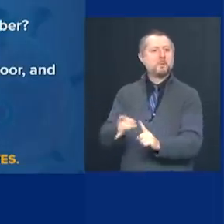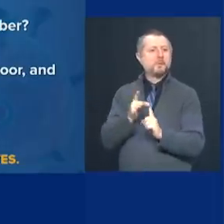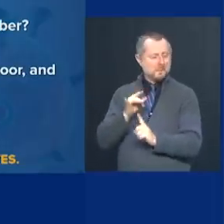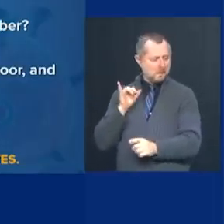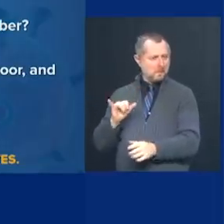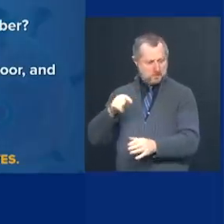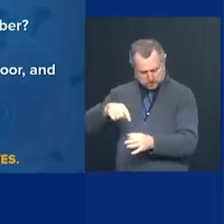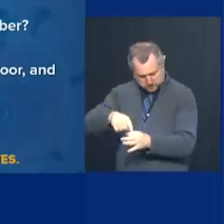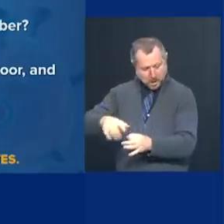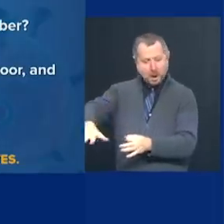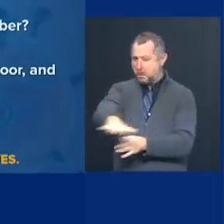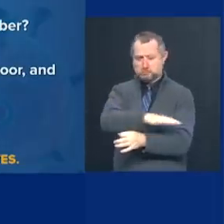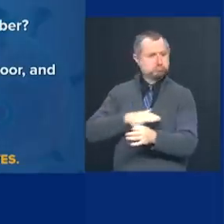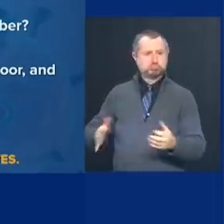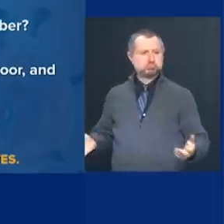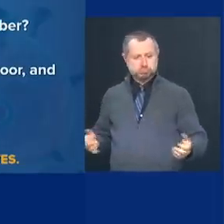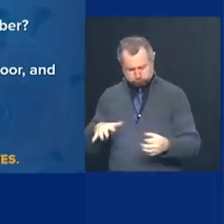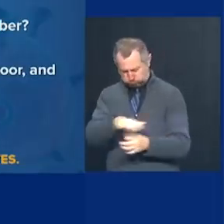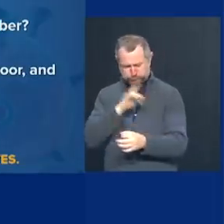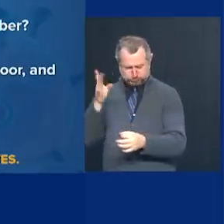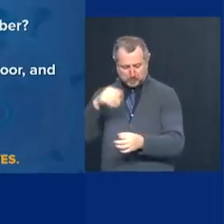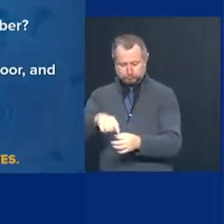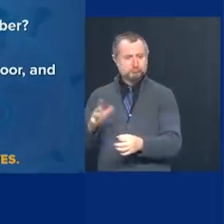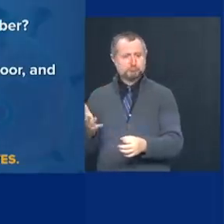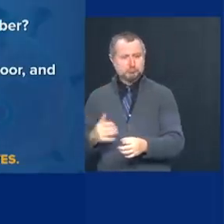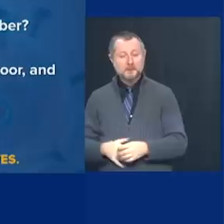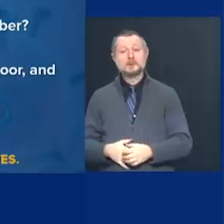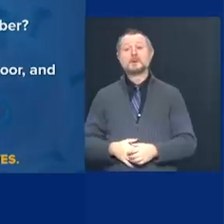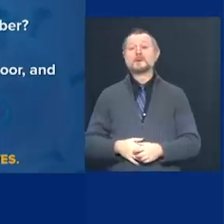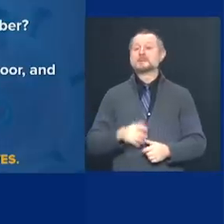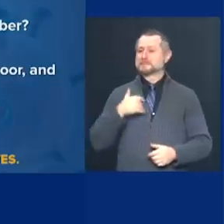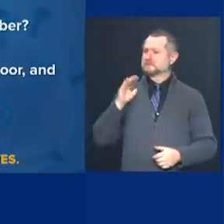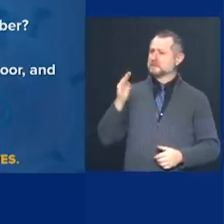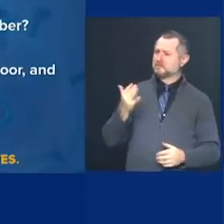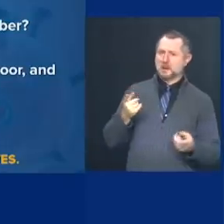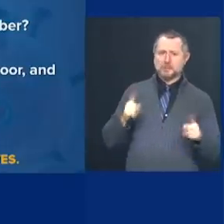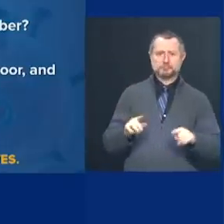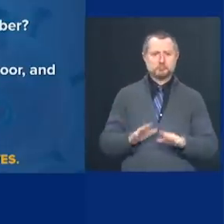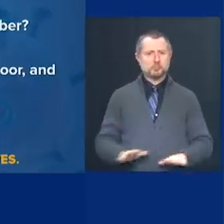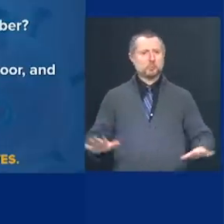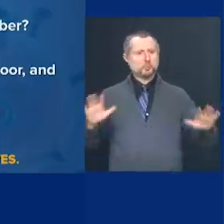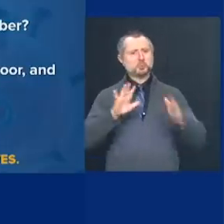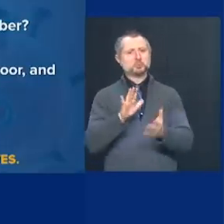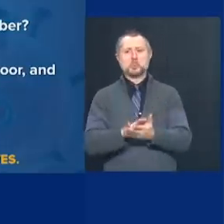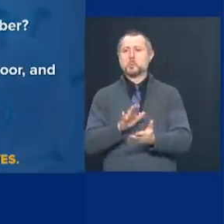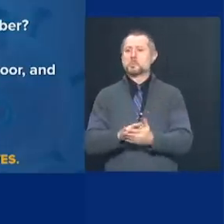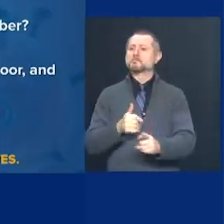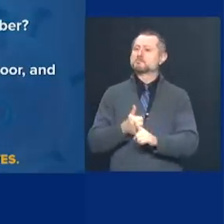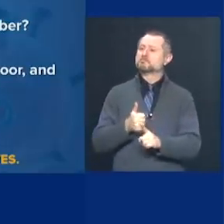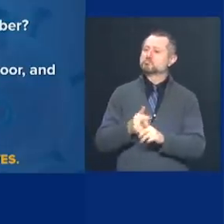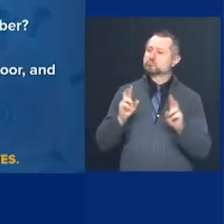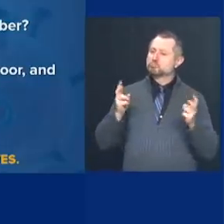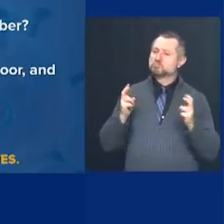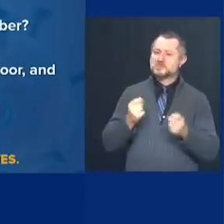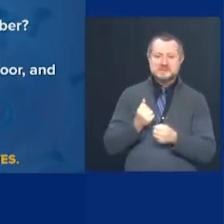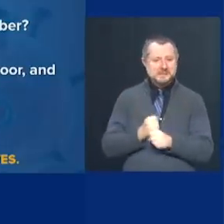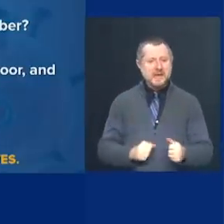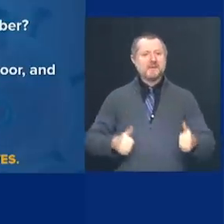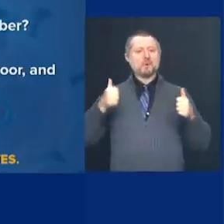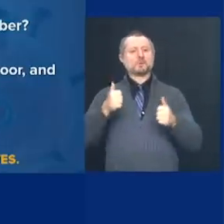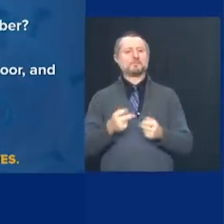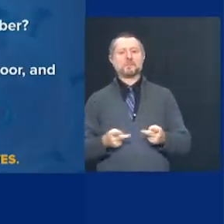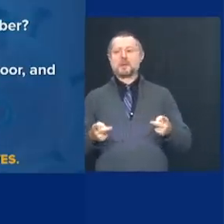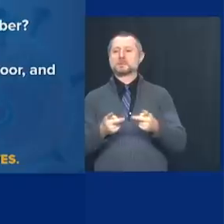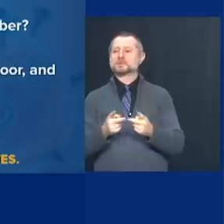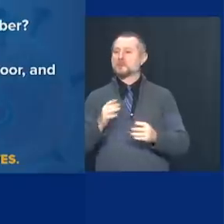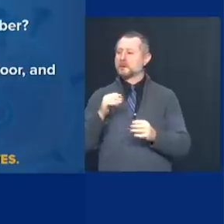schools. It's almost a universal statement that the school is the safest place to be in the